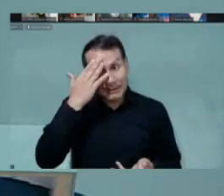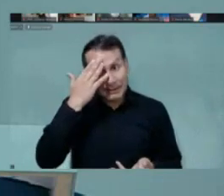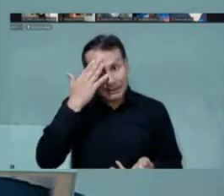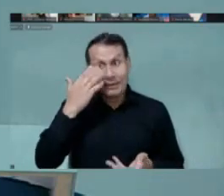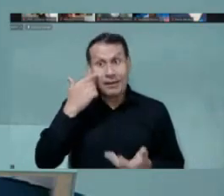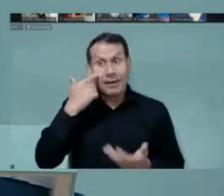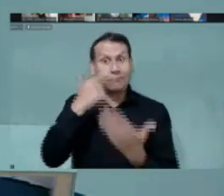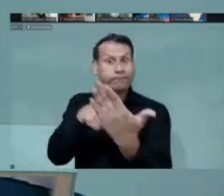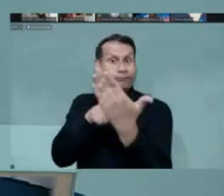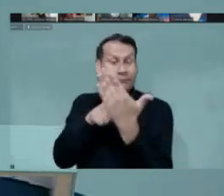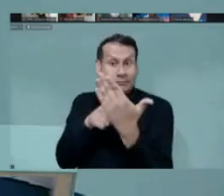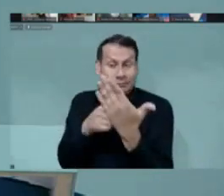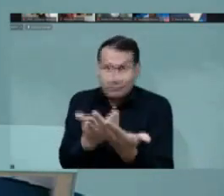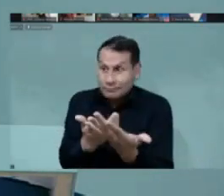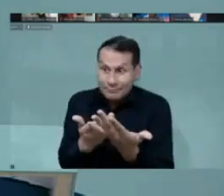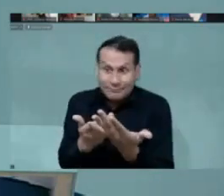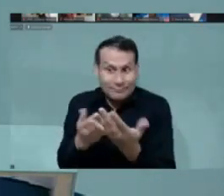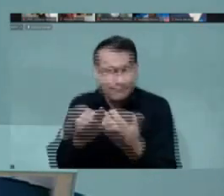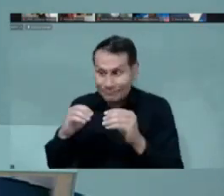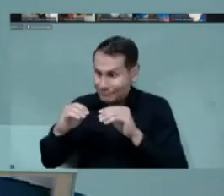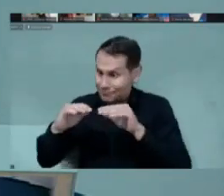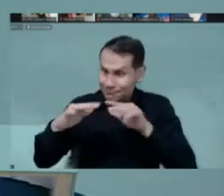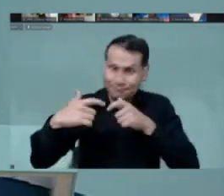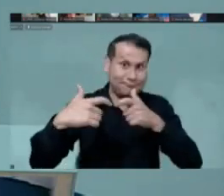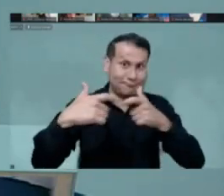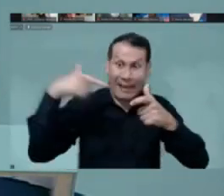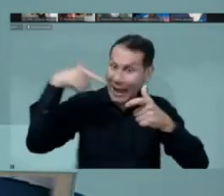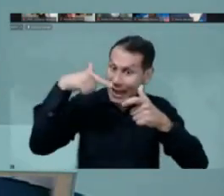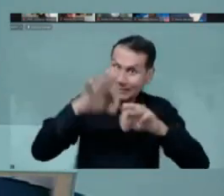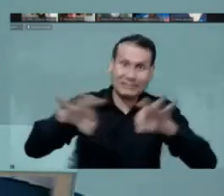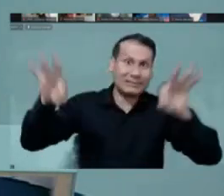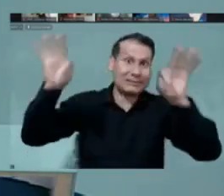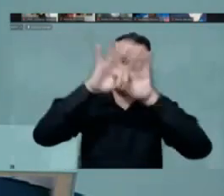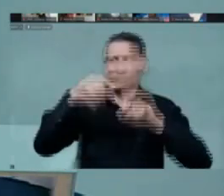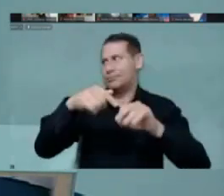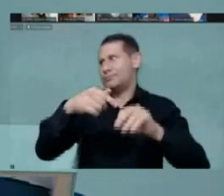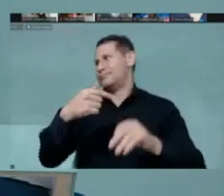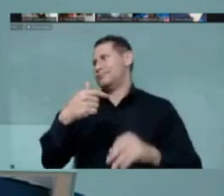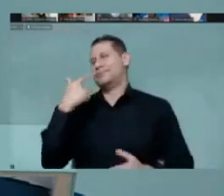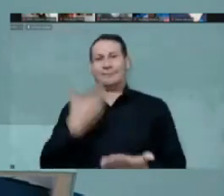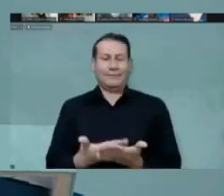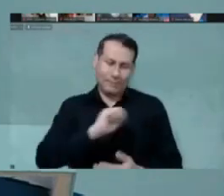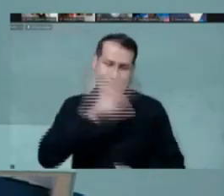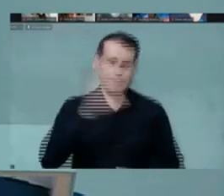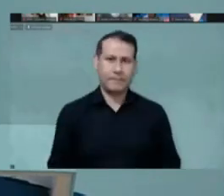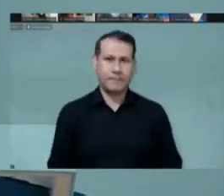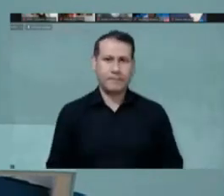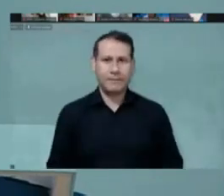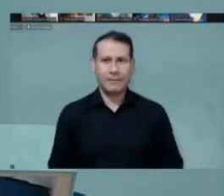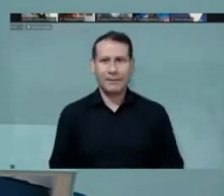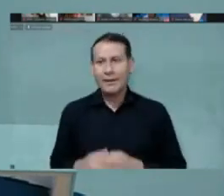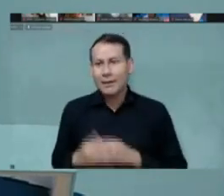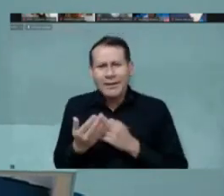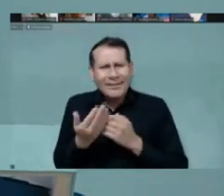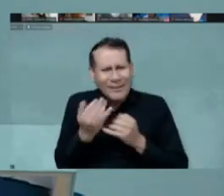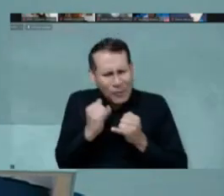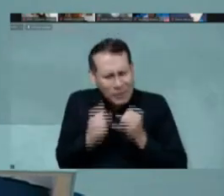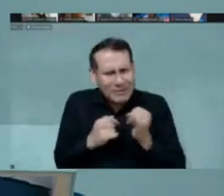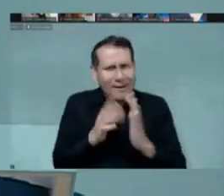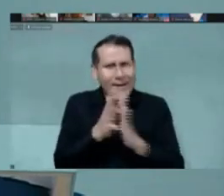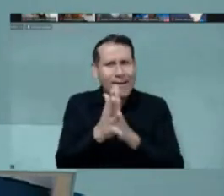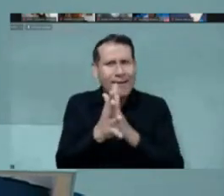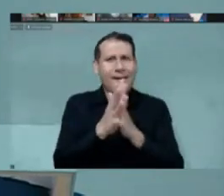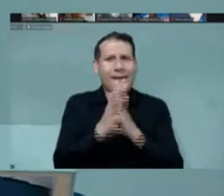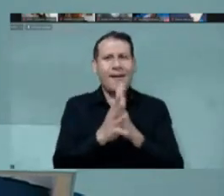said, that what the role of spectrum is in digital transformation. Now, the last bit you mentioned, what is coming next year, you